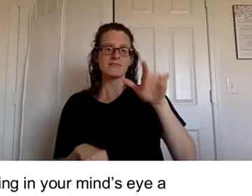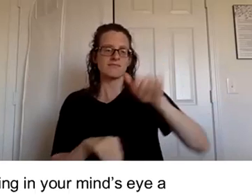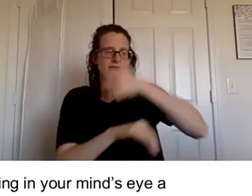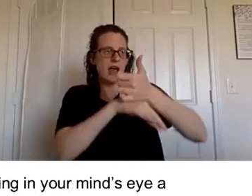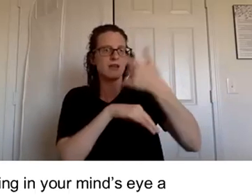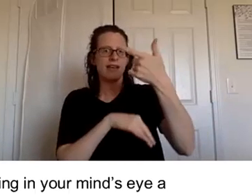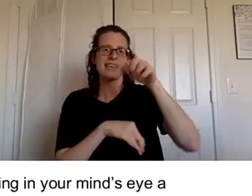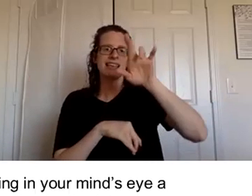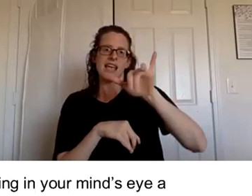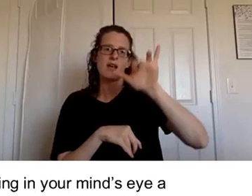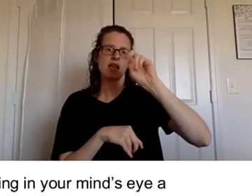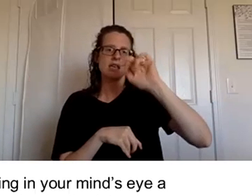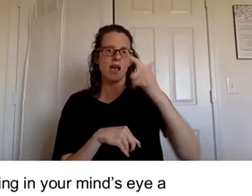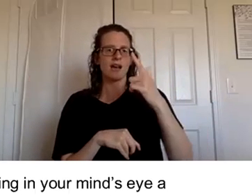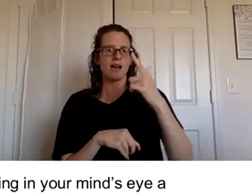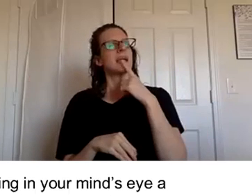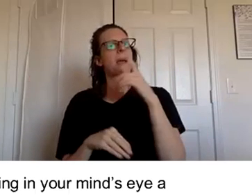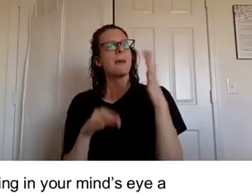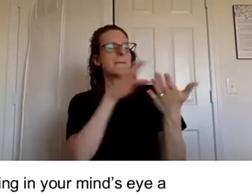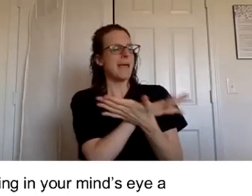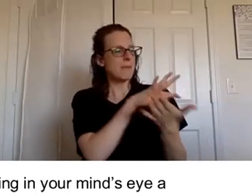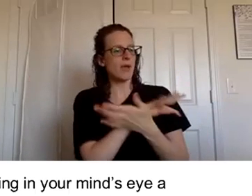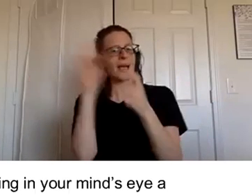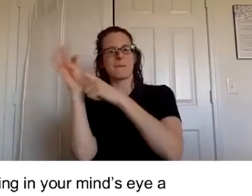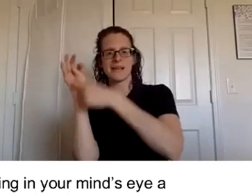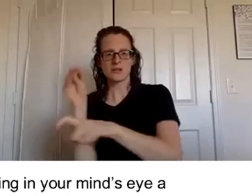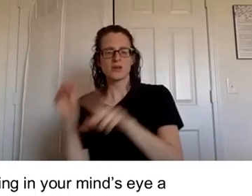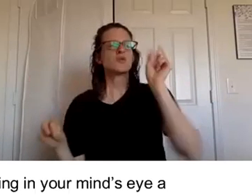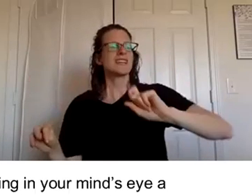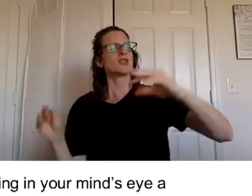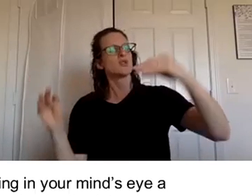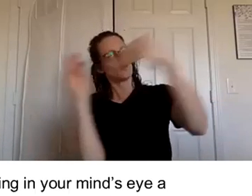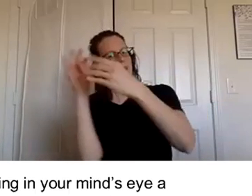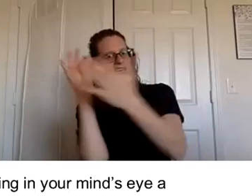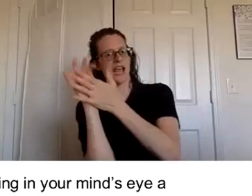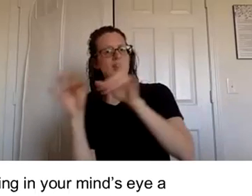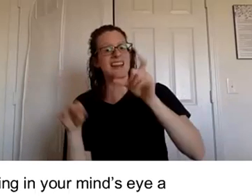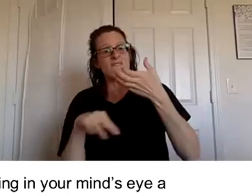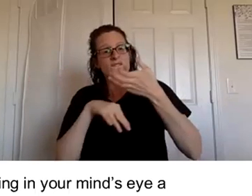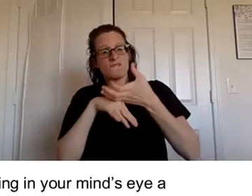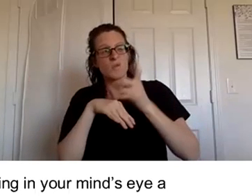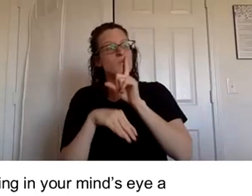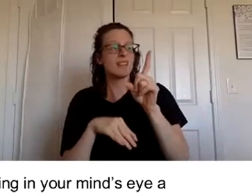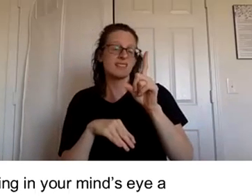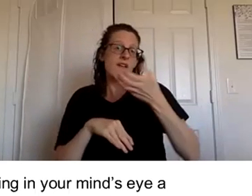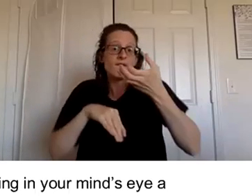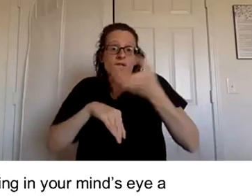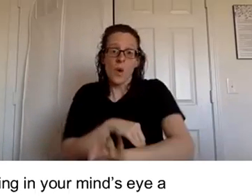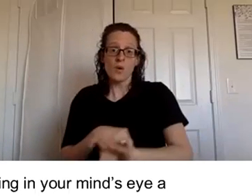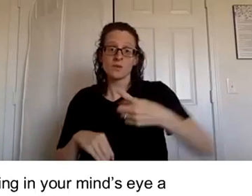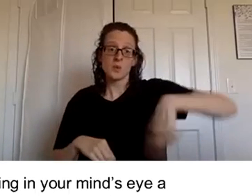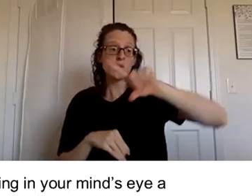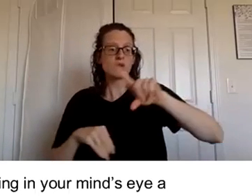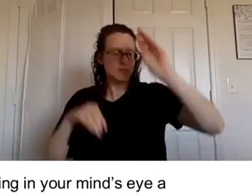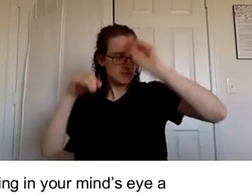paper and pencil you write them down writing your goals down not only forces you to get clear on